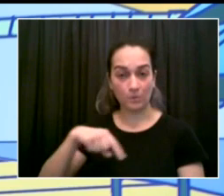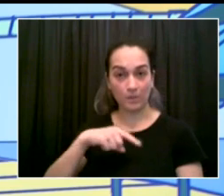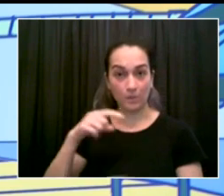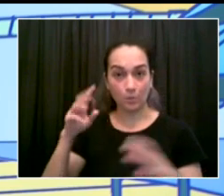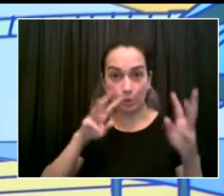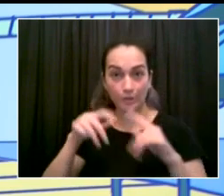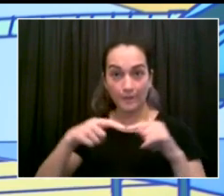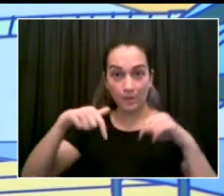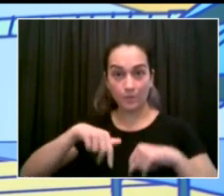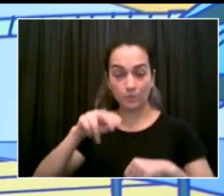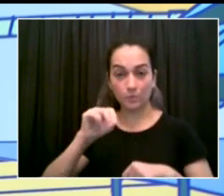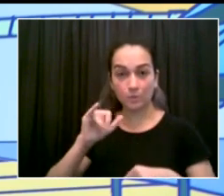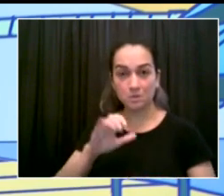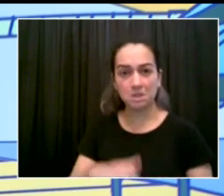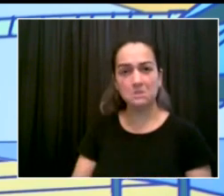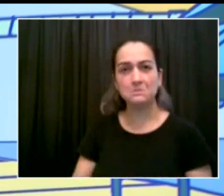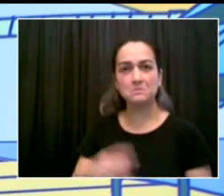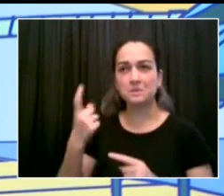Go ahead, Michael.